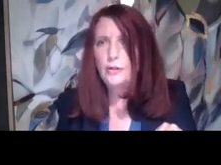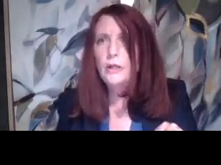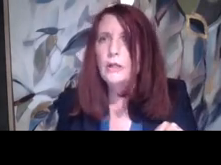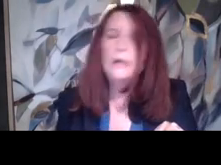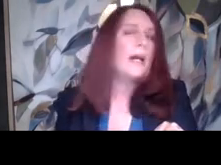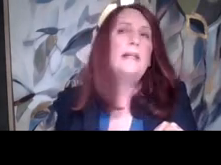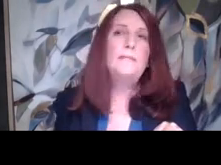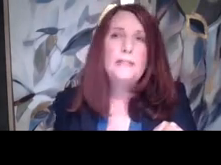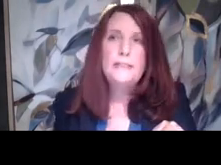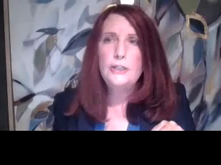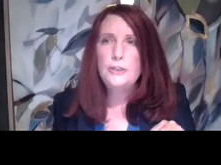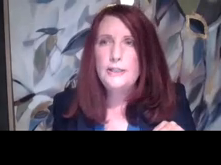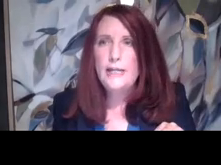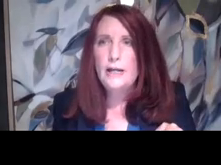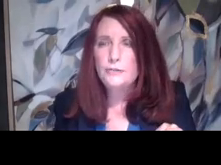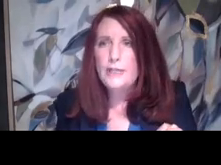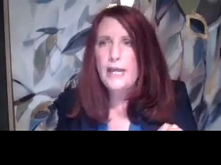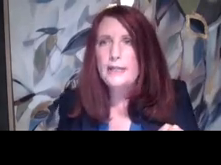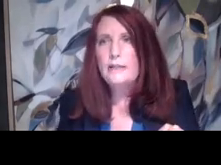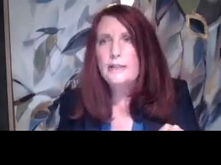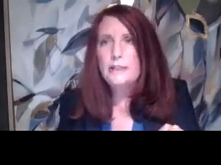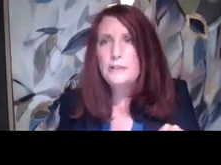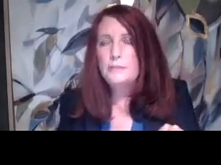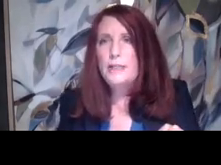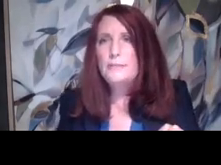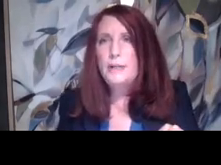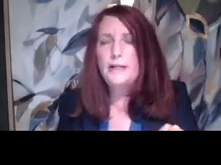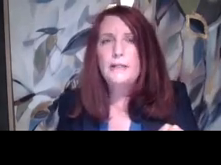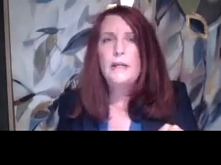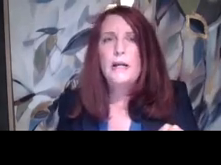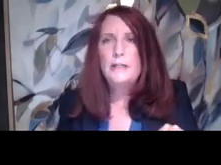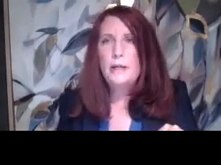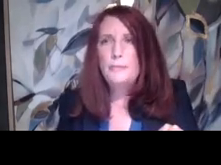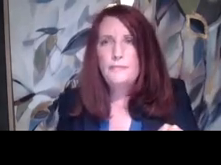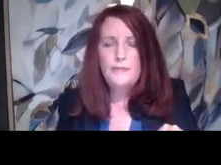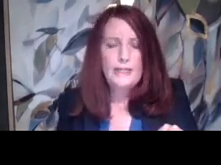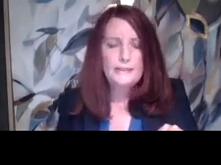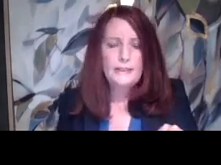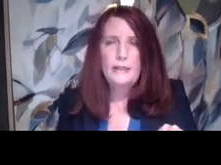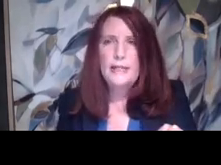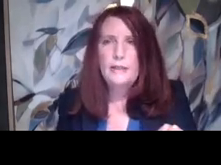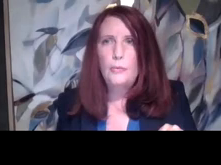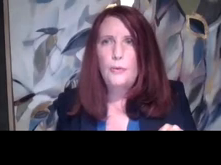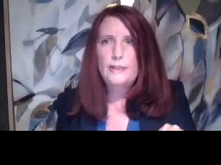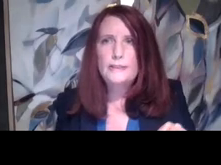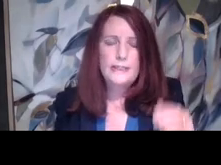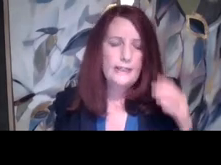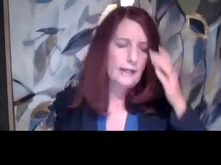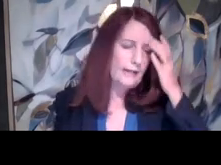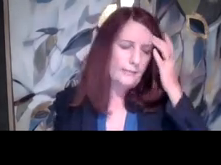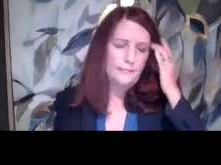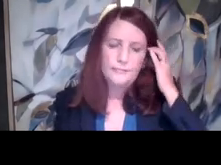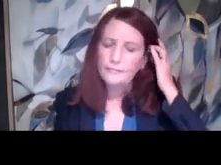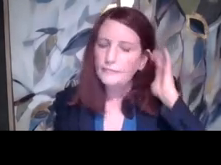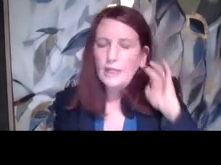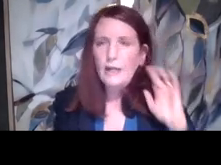occurred. And the investigation that they undertake is going to depend upon a number of things like what's the,